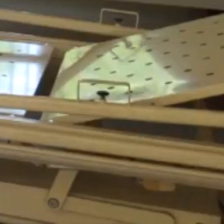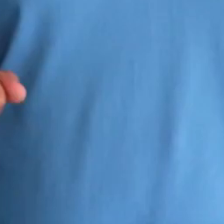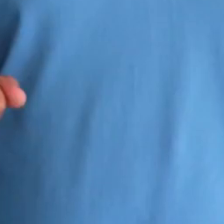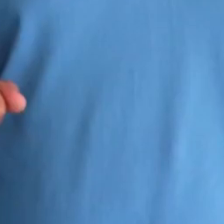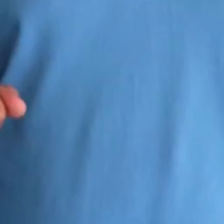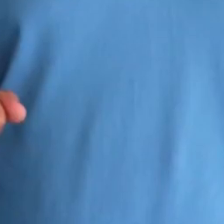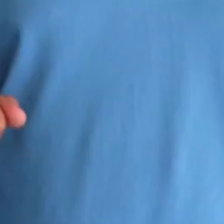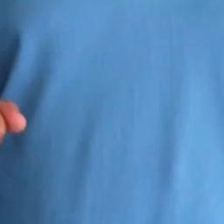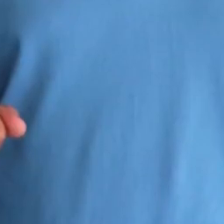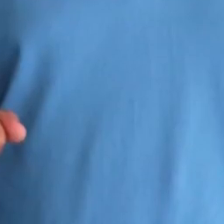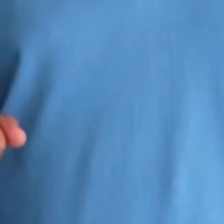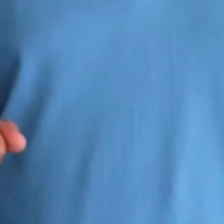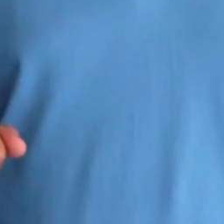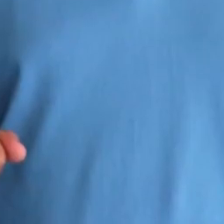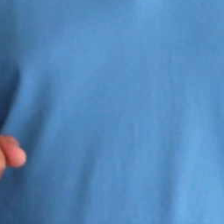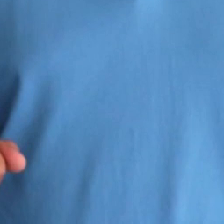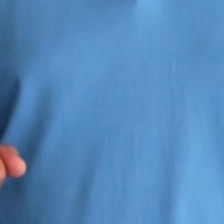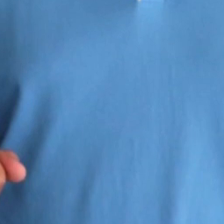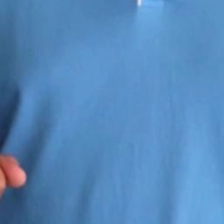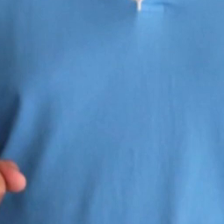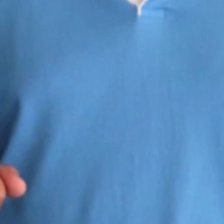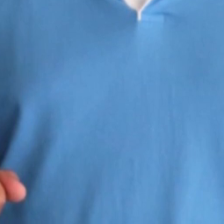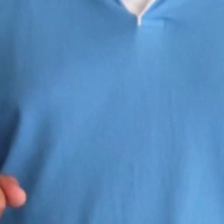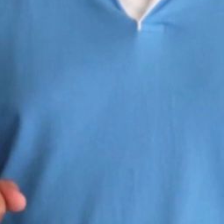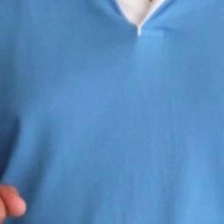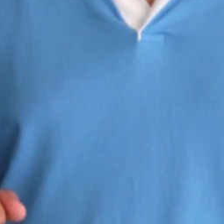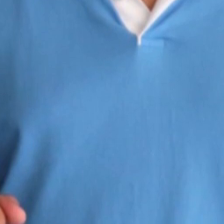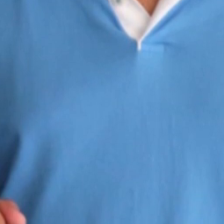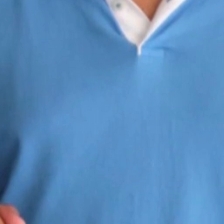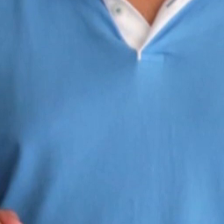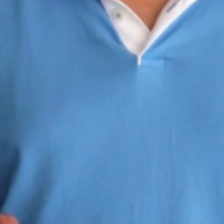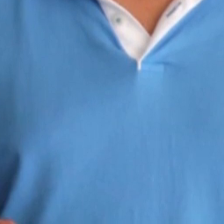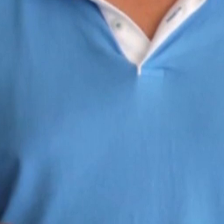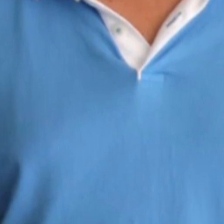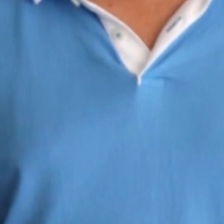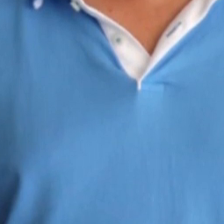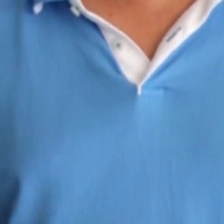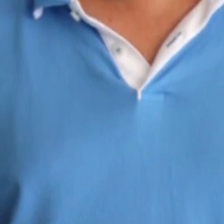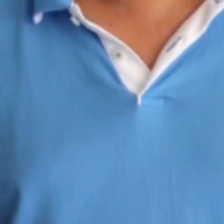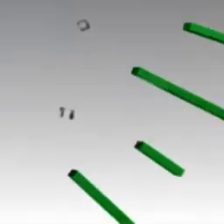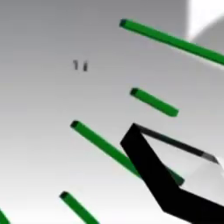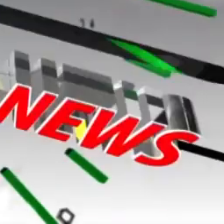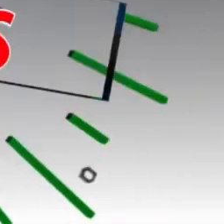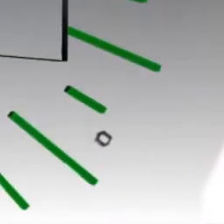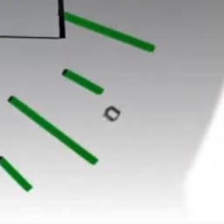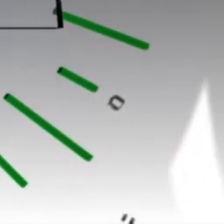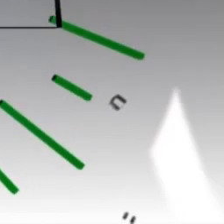patients and grand chief aboikoni of the sarah mackin tribe ready to be vaccinated